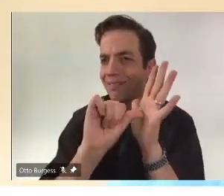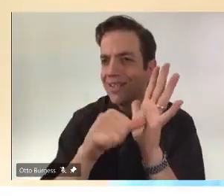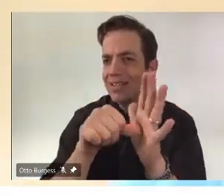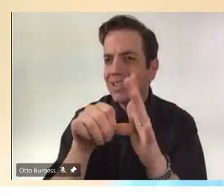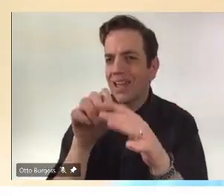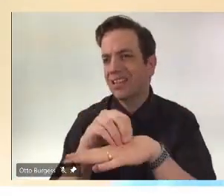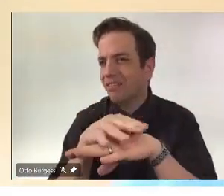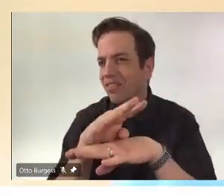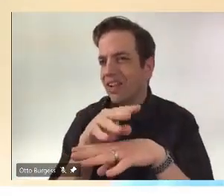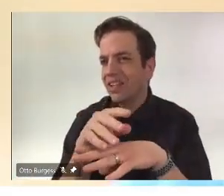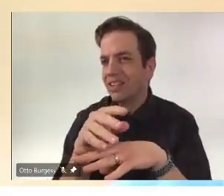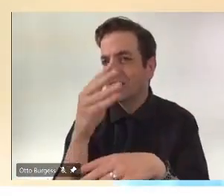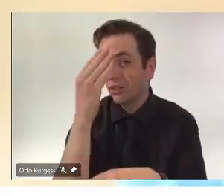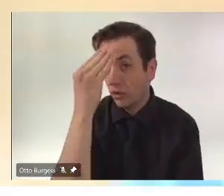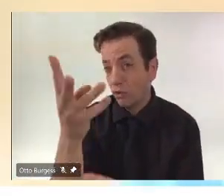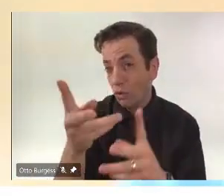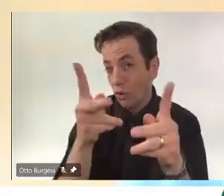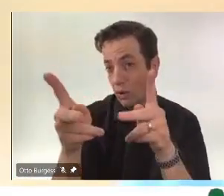weekend?